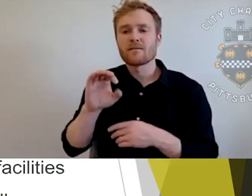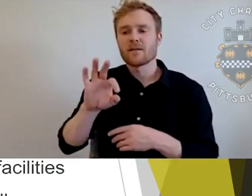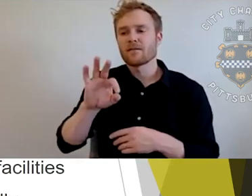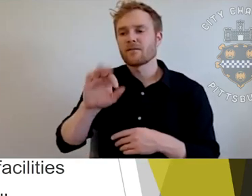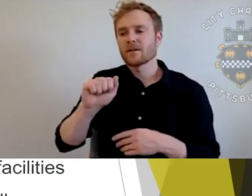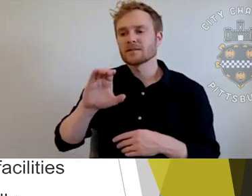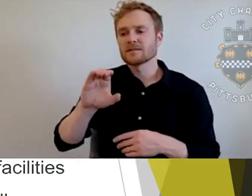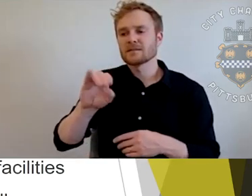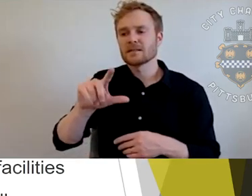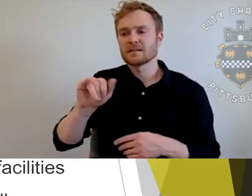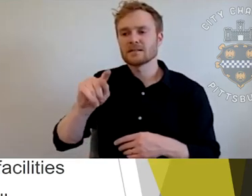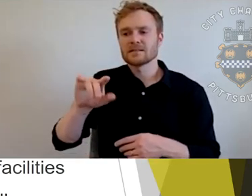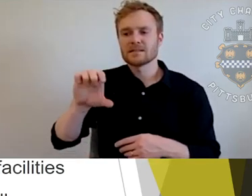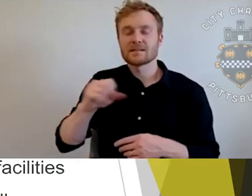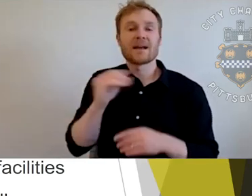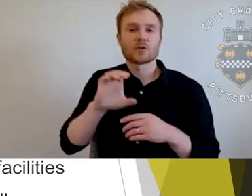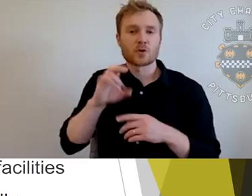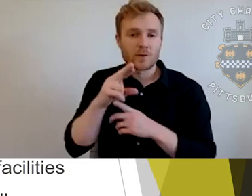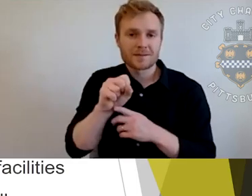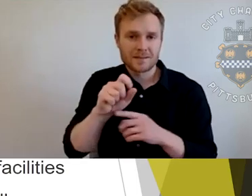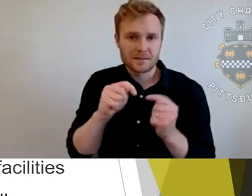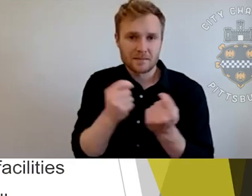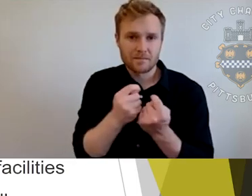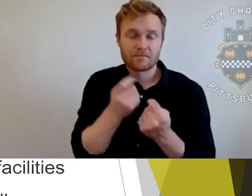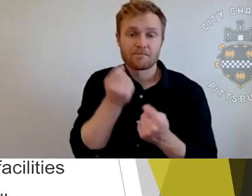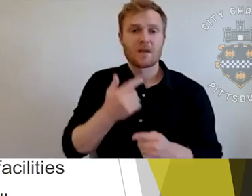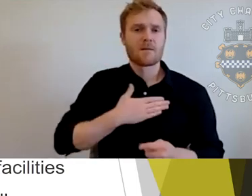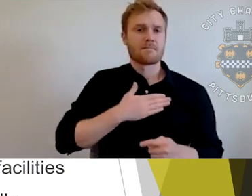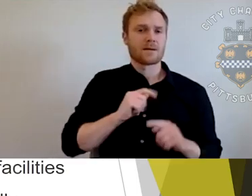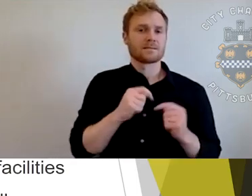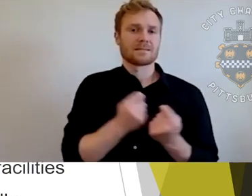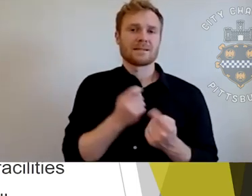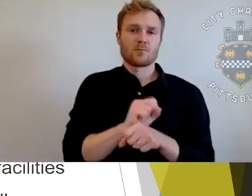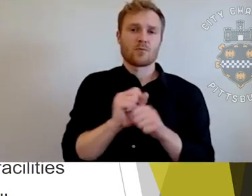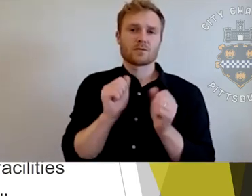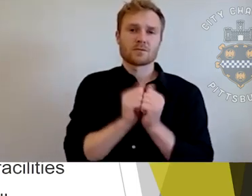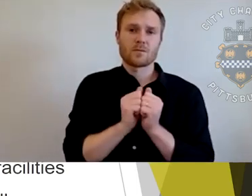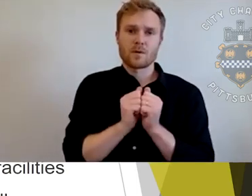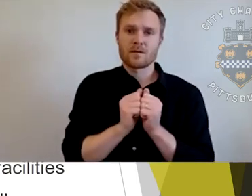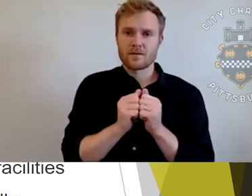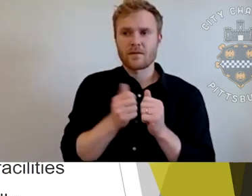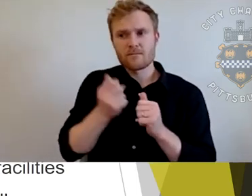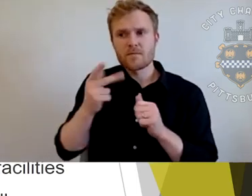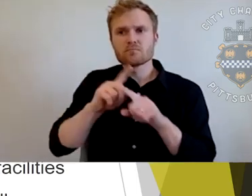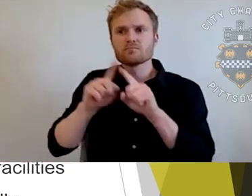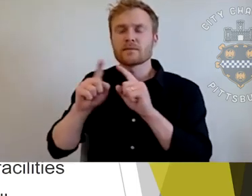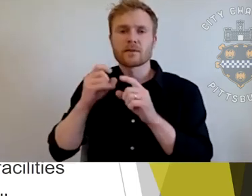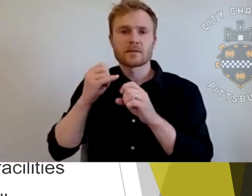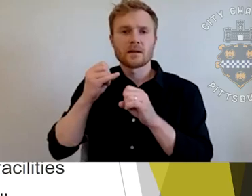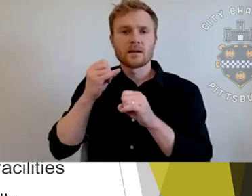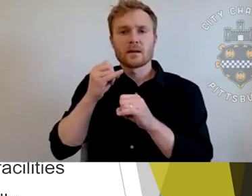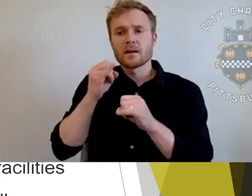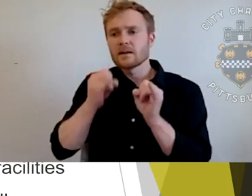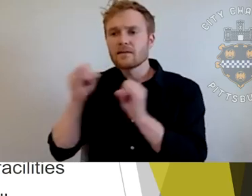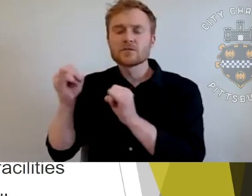team kind of works with a group of individuals, architects and project leaders in, uh, the, the public works department to facilitate